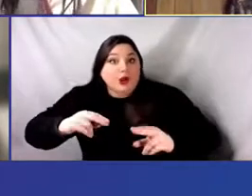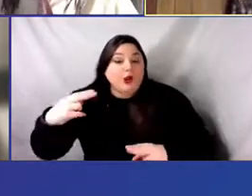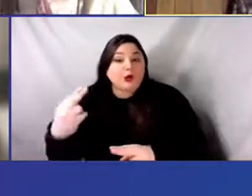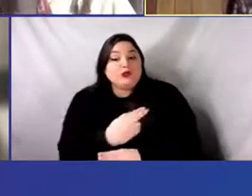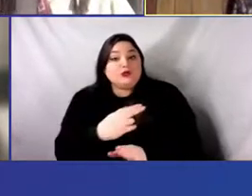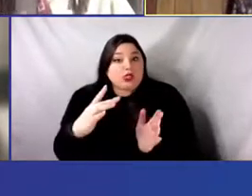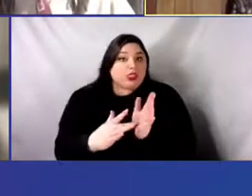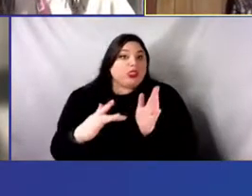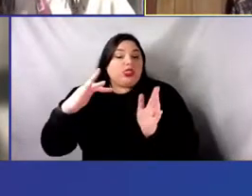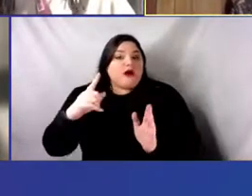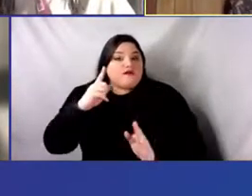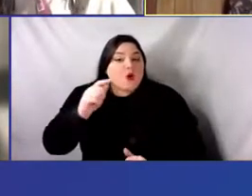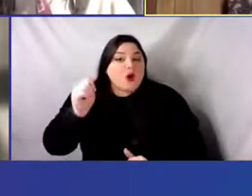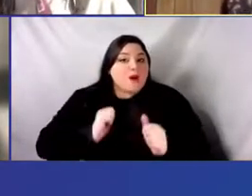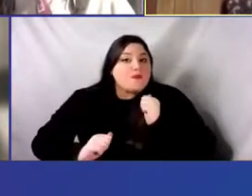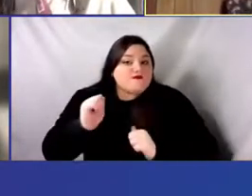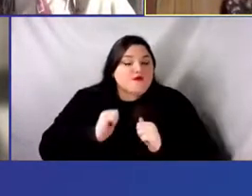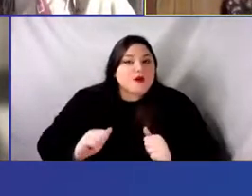field, I think